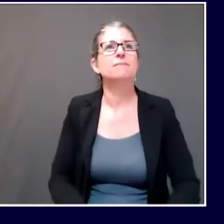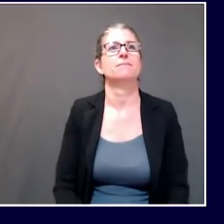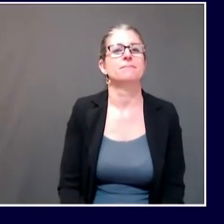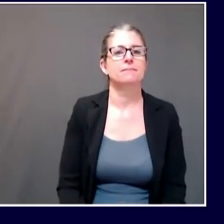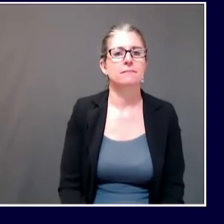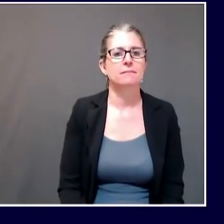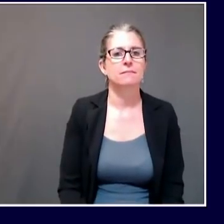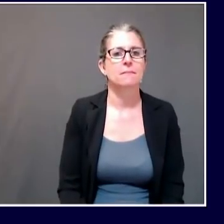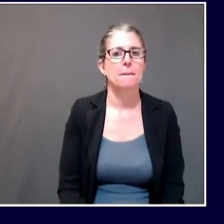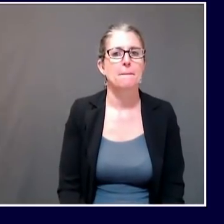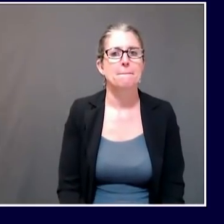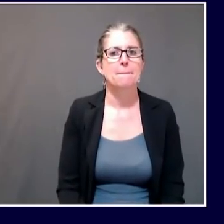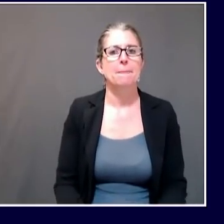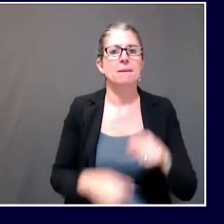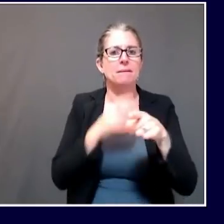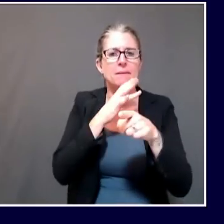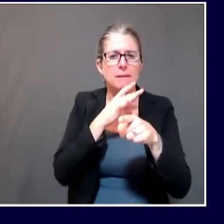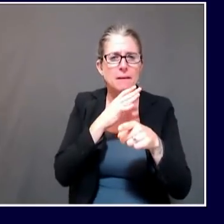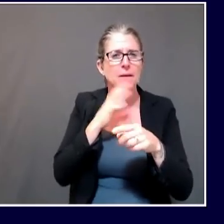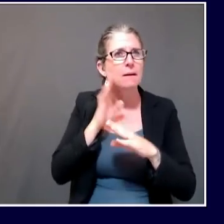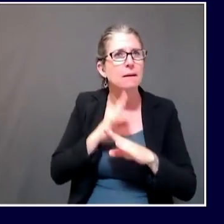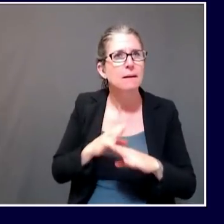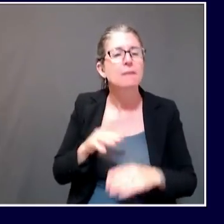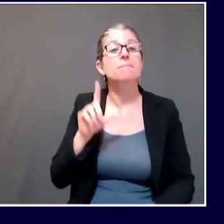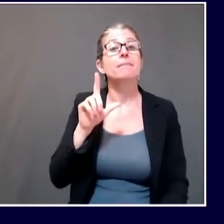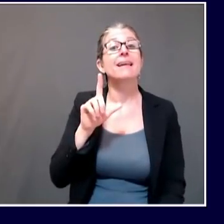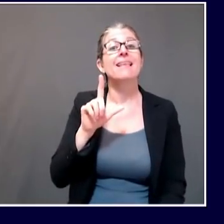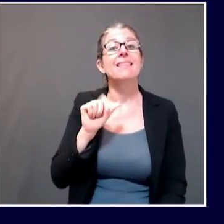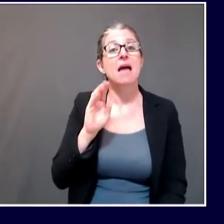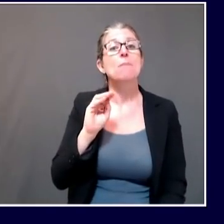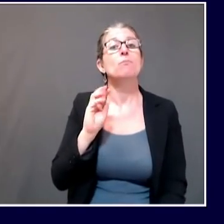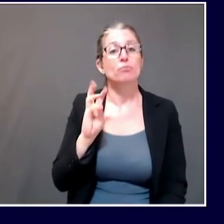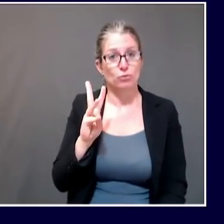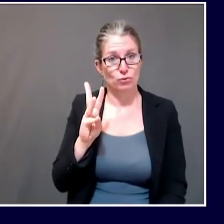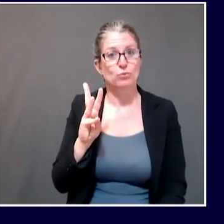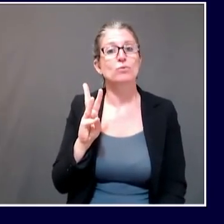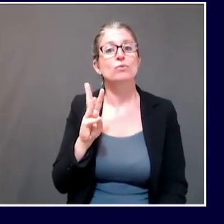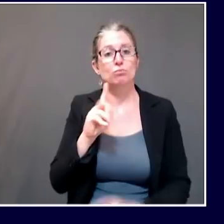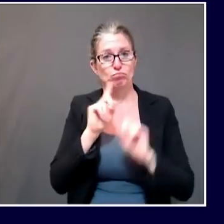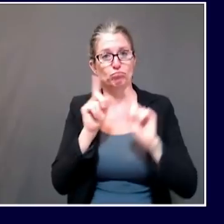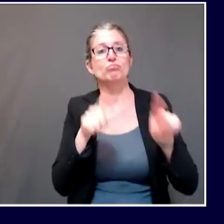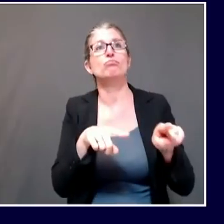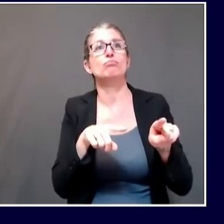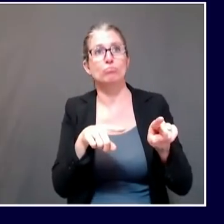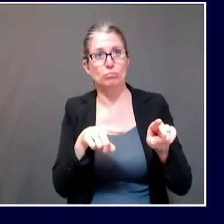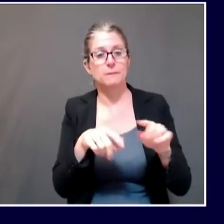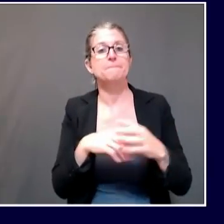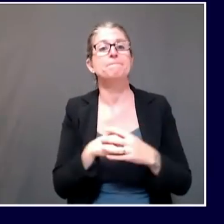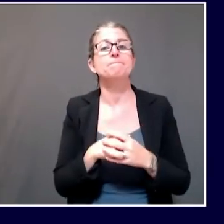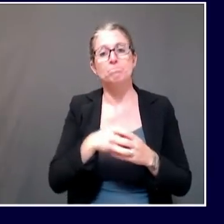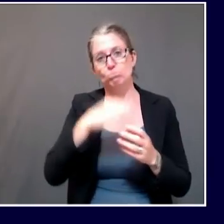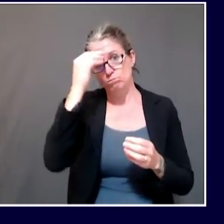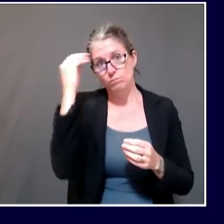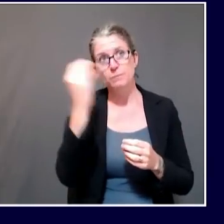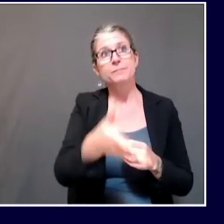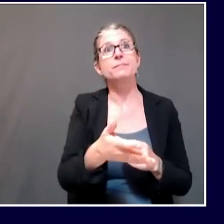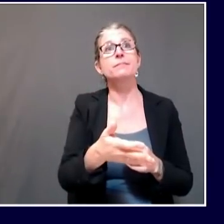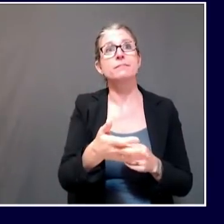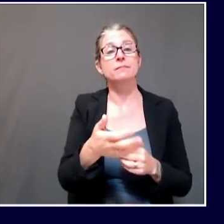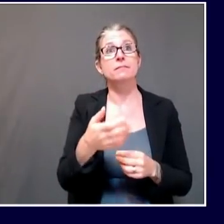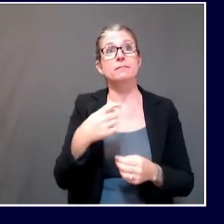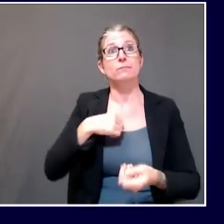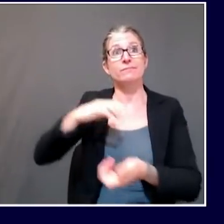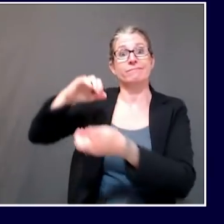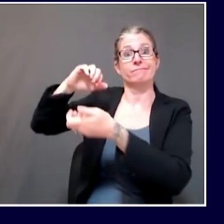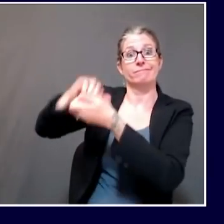Maybe I'll begin and say that all along our process has been to work with the Department of Education, which has